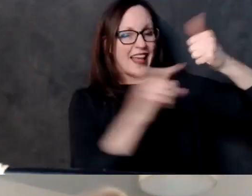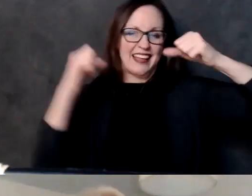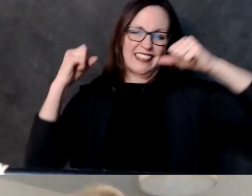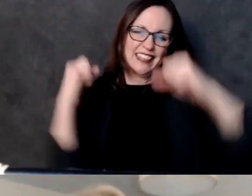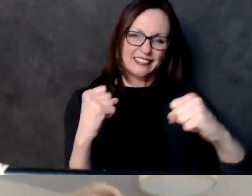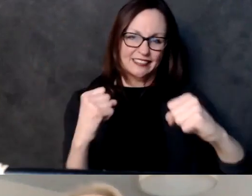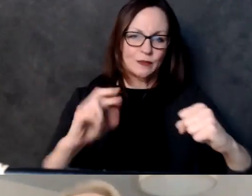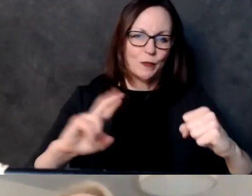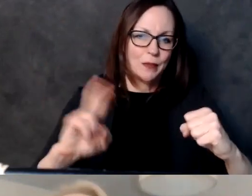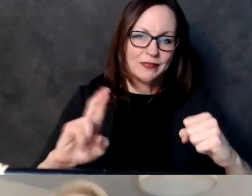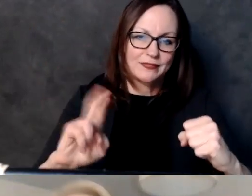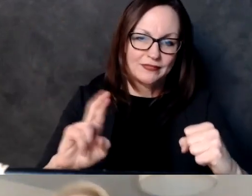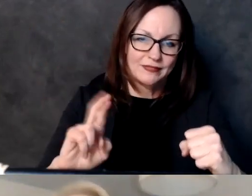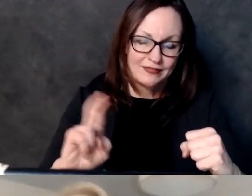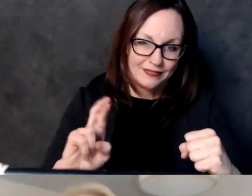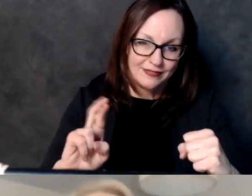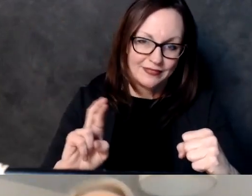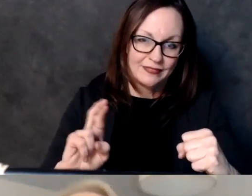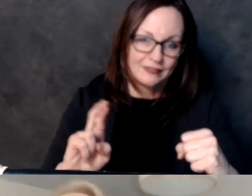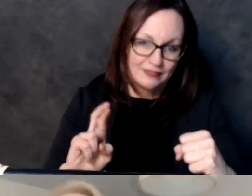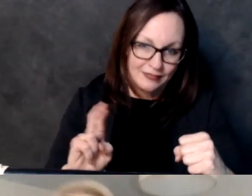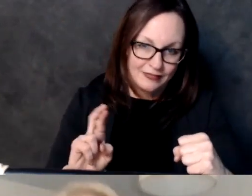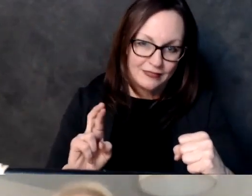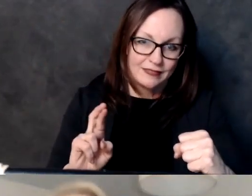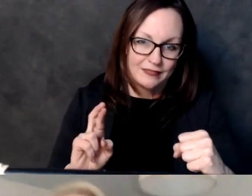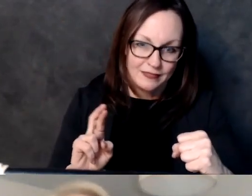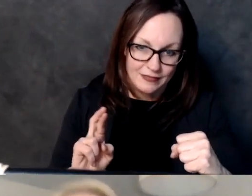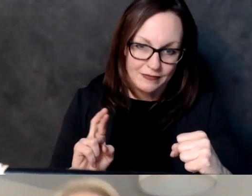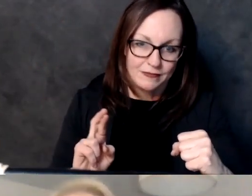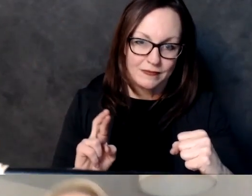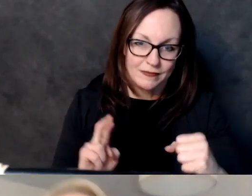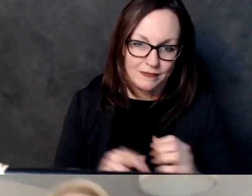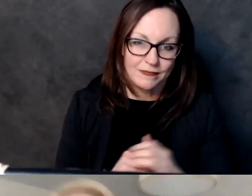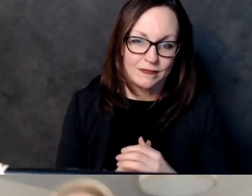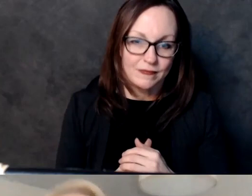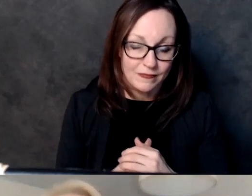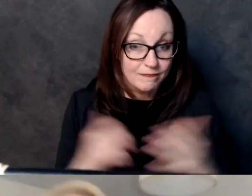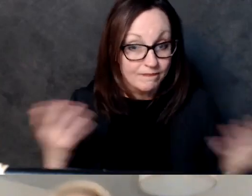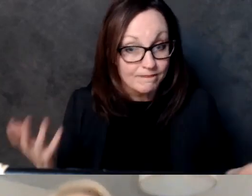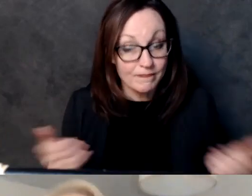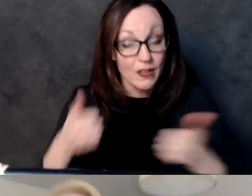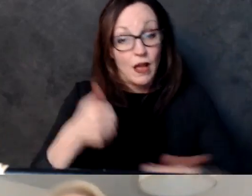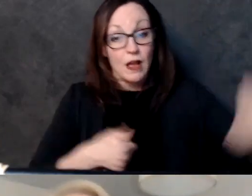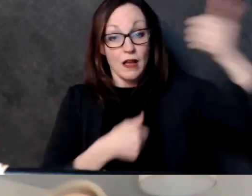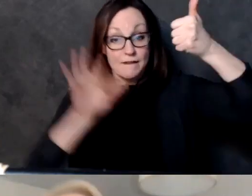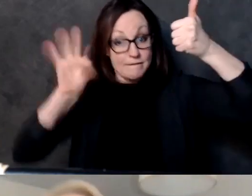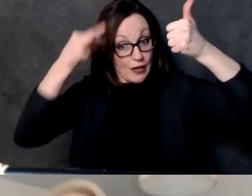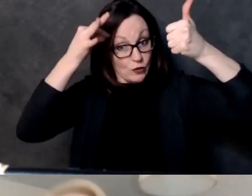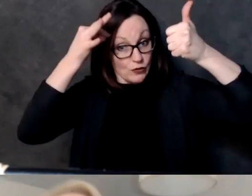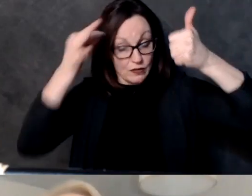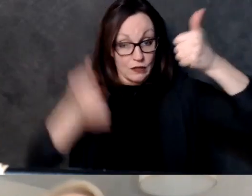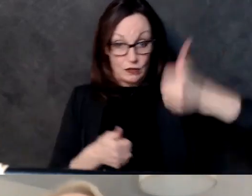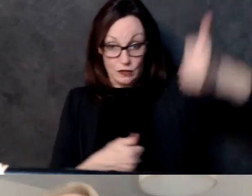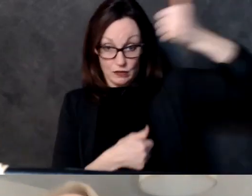signatures were due uh and so it was it was uh if we put that uh that timeline and